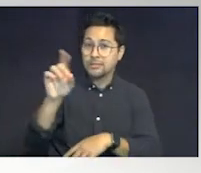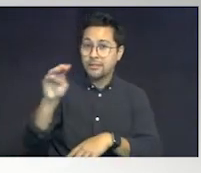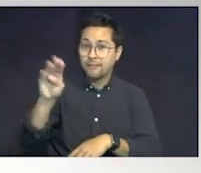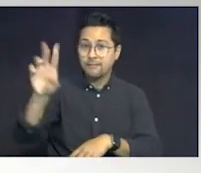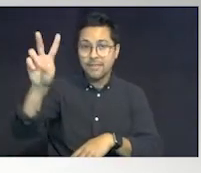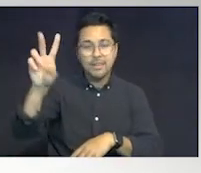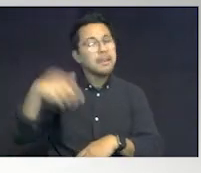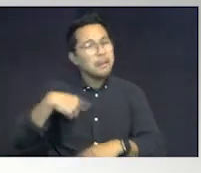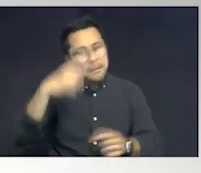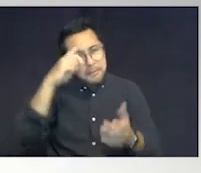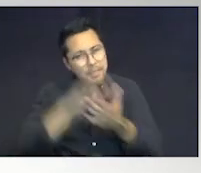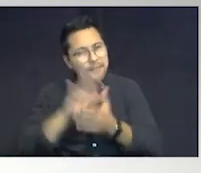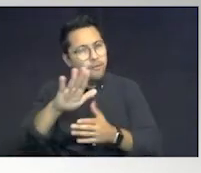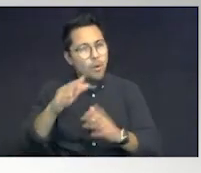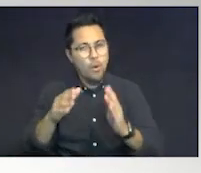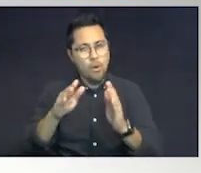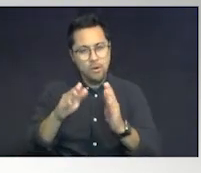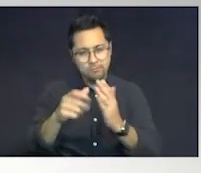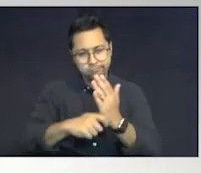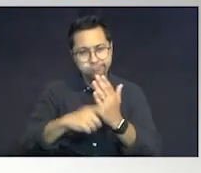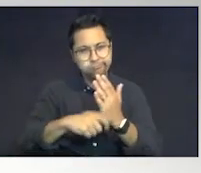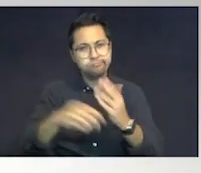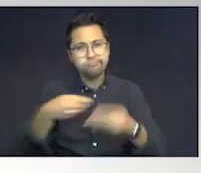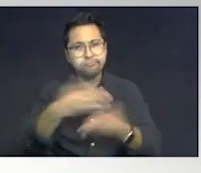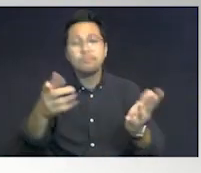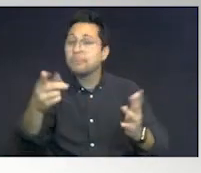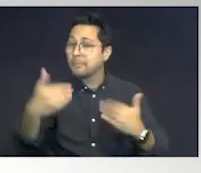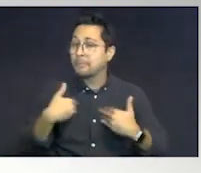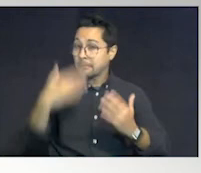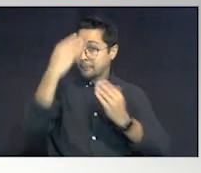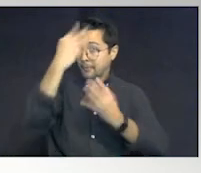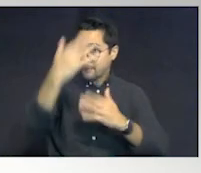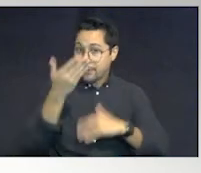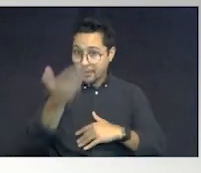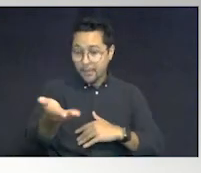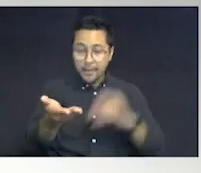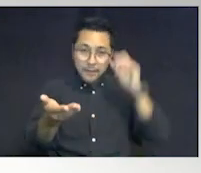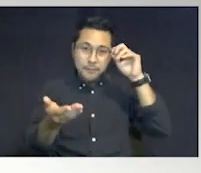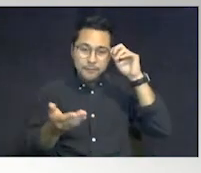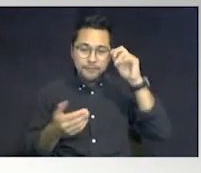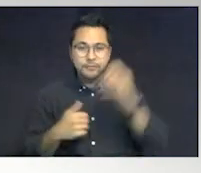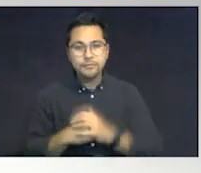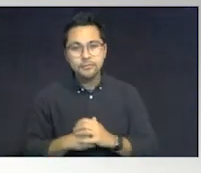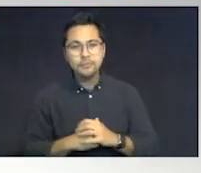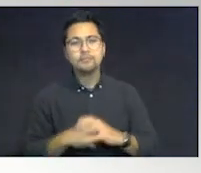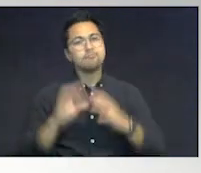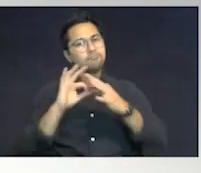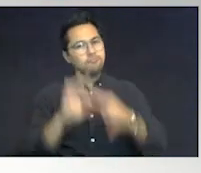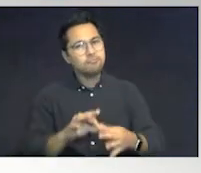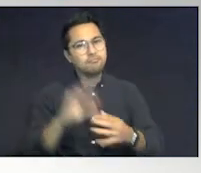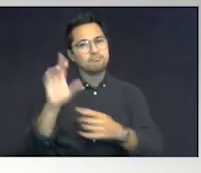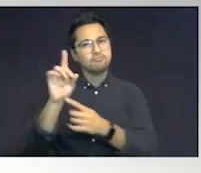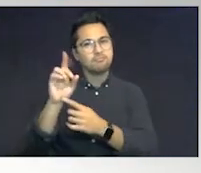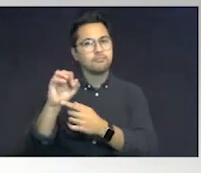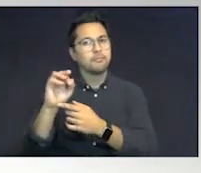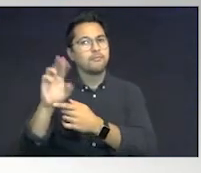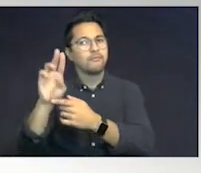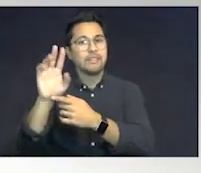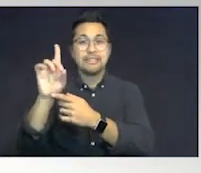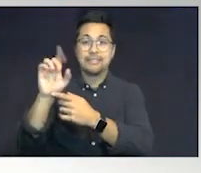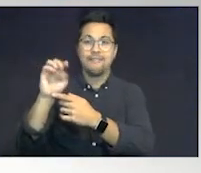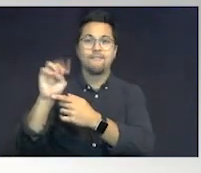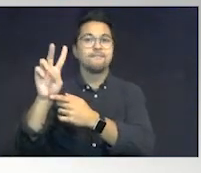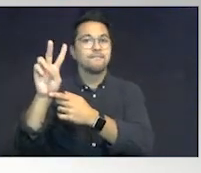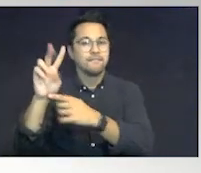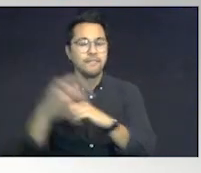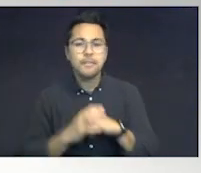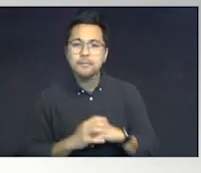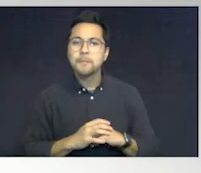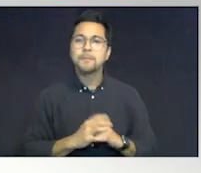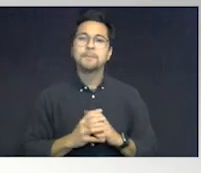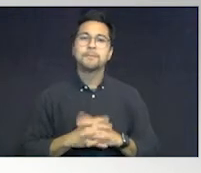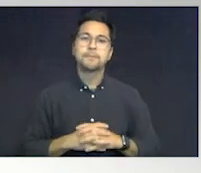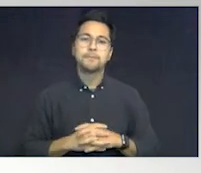form?